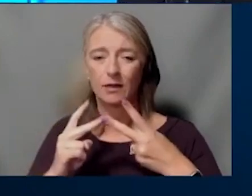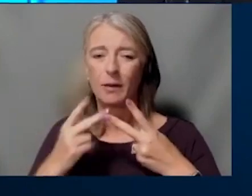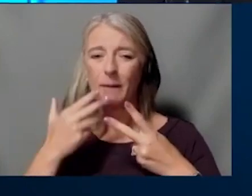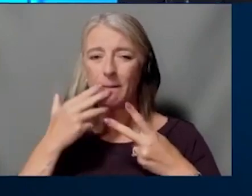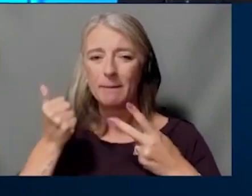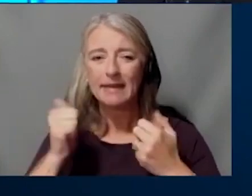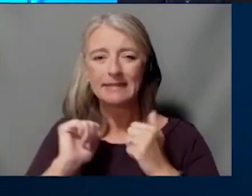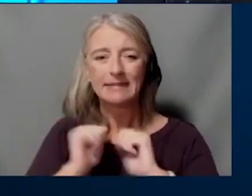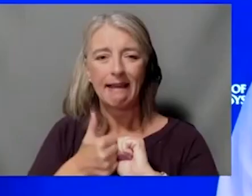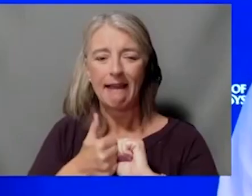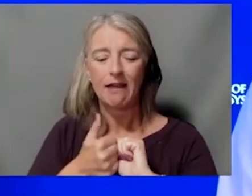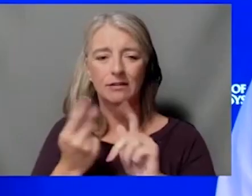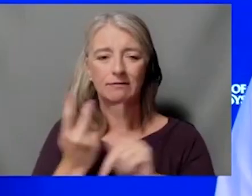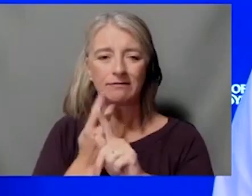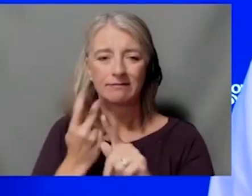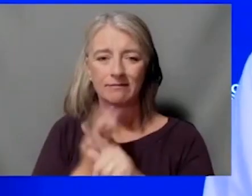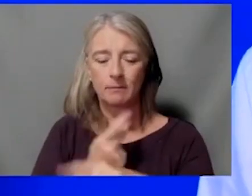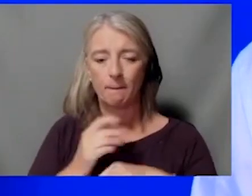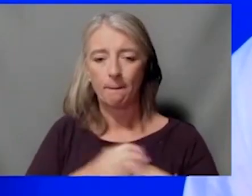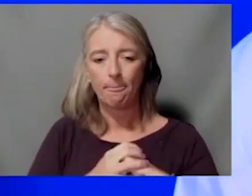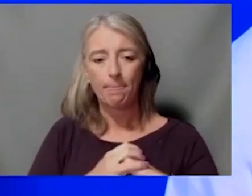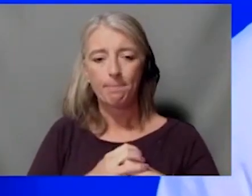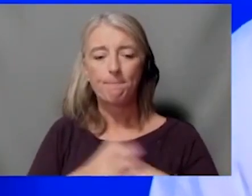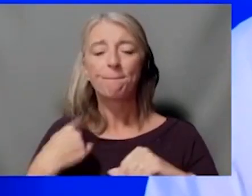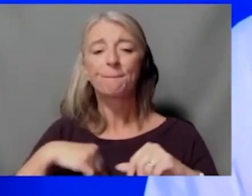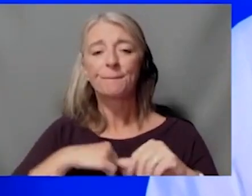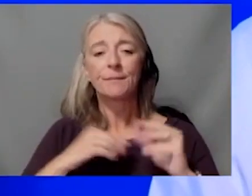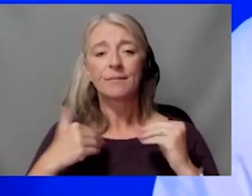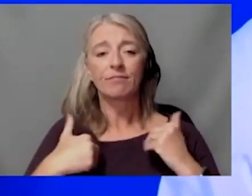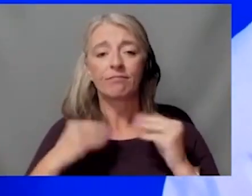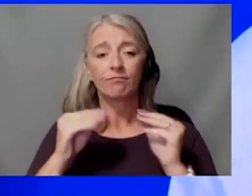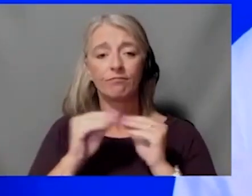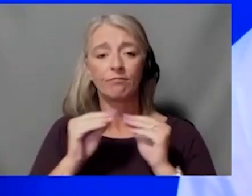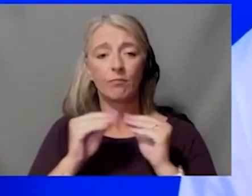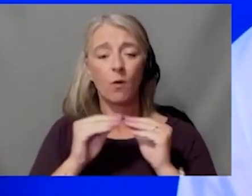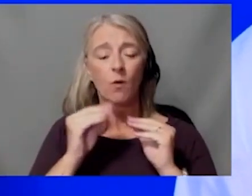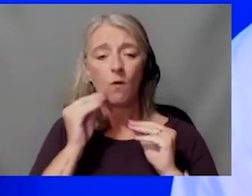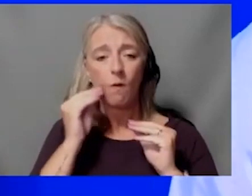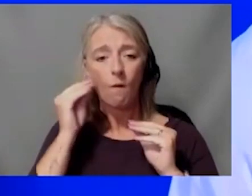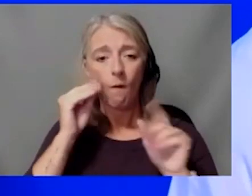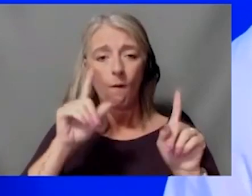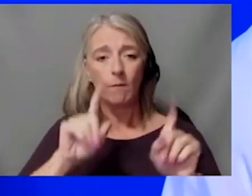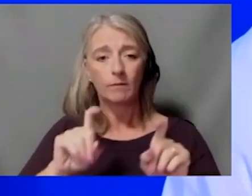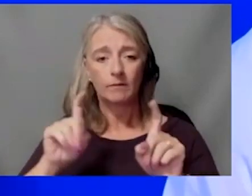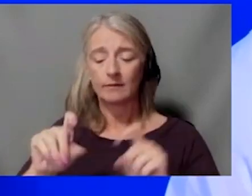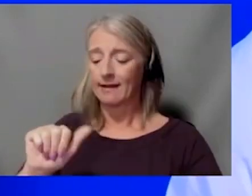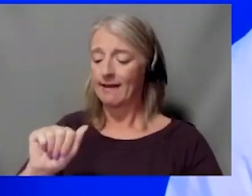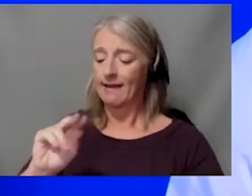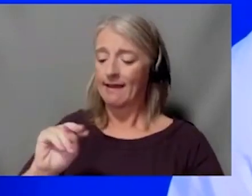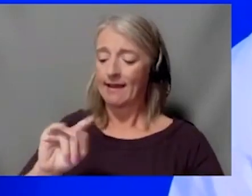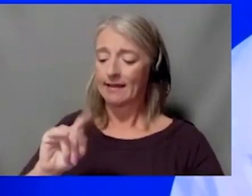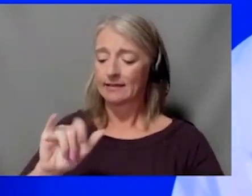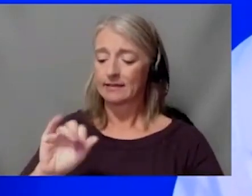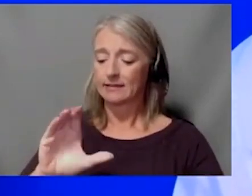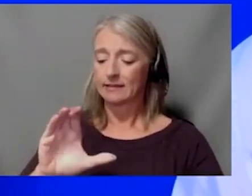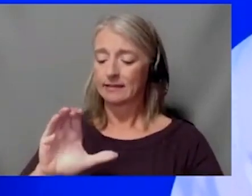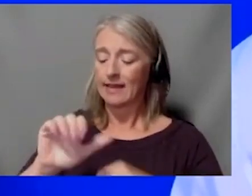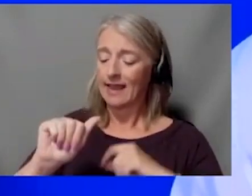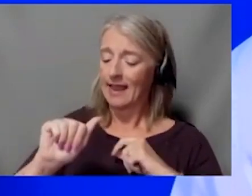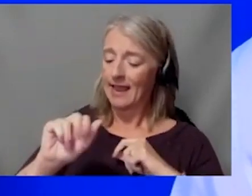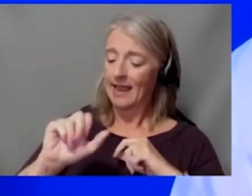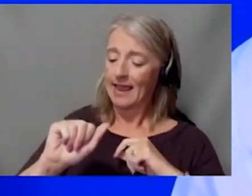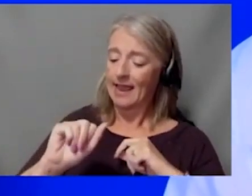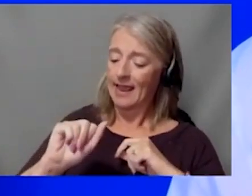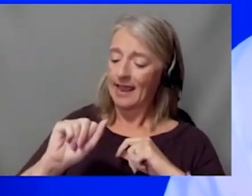track down those tests. Yeah. We have more information about those home antigen tests. So there was a recent JAMA article. think it was JAMA or